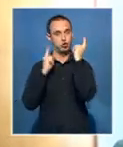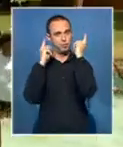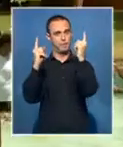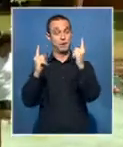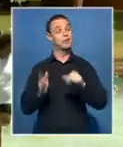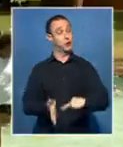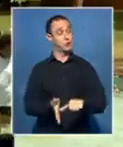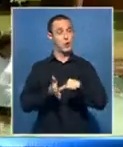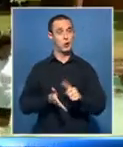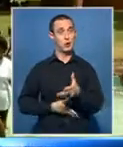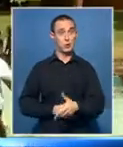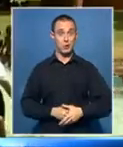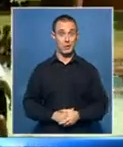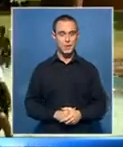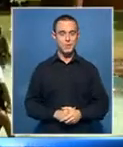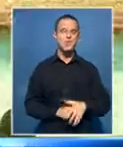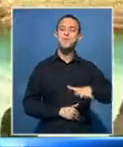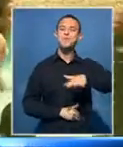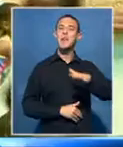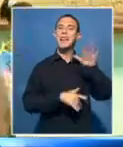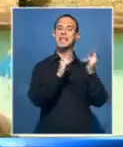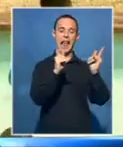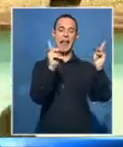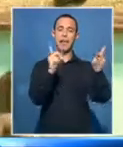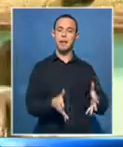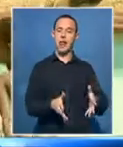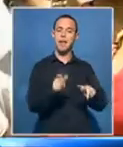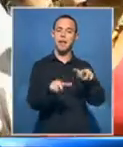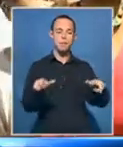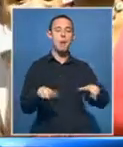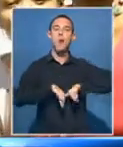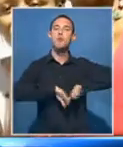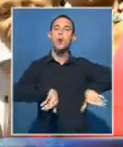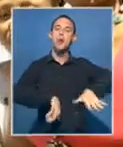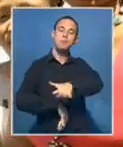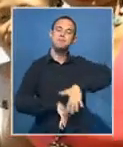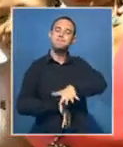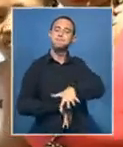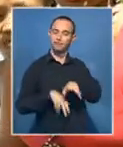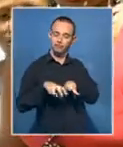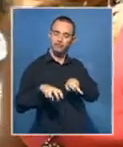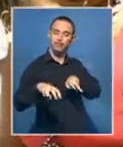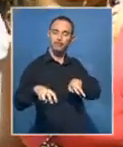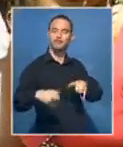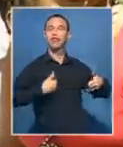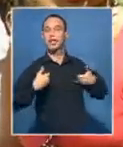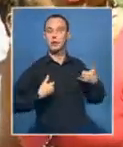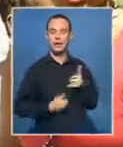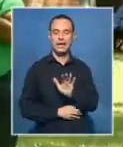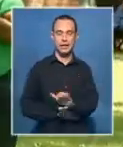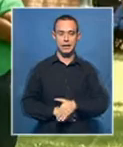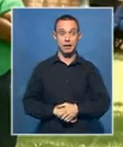critical. In Kimberley, time out at the poolside. Today is Reconciliation Day.